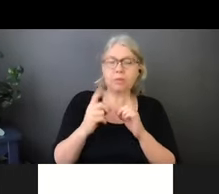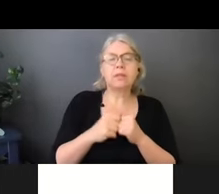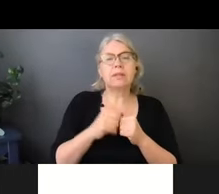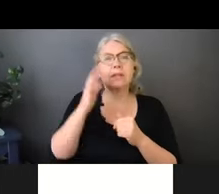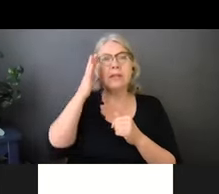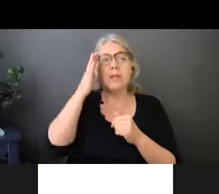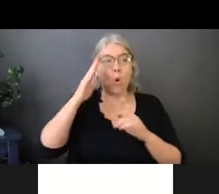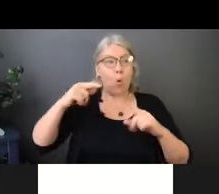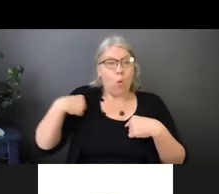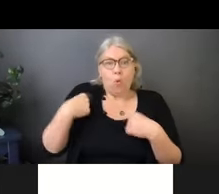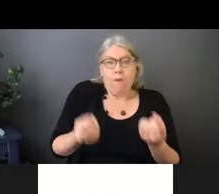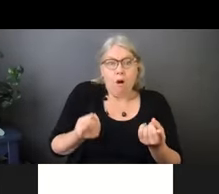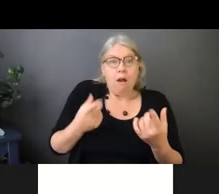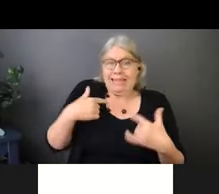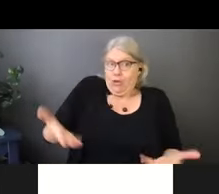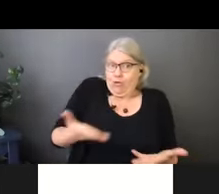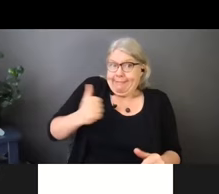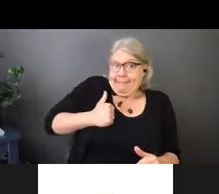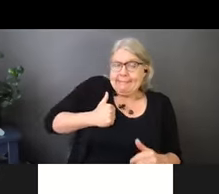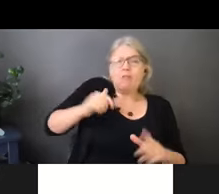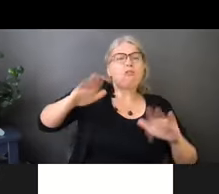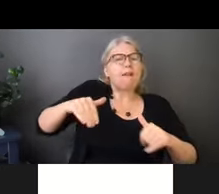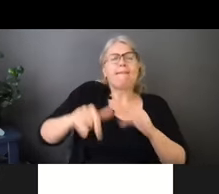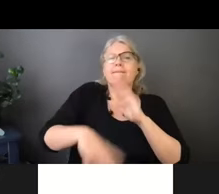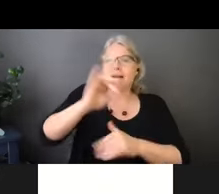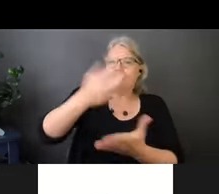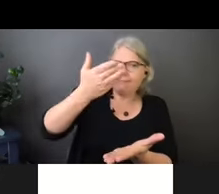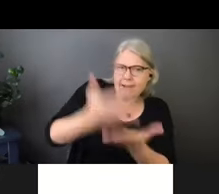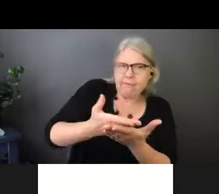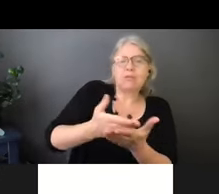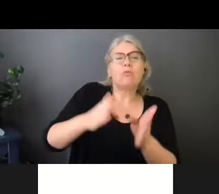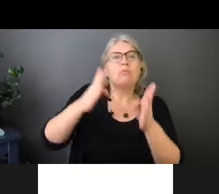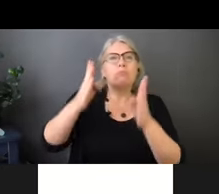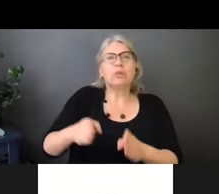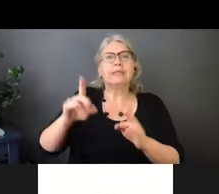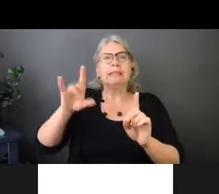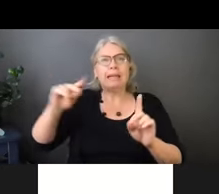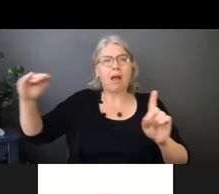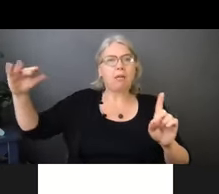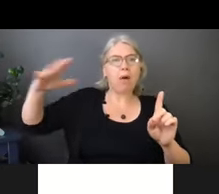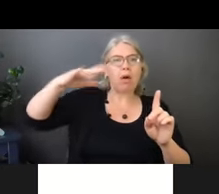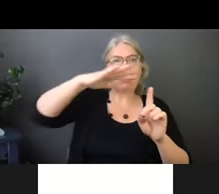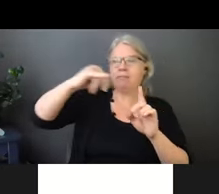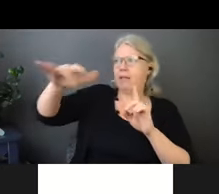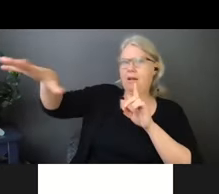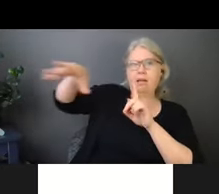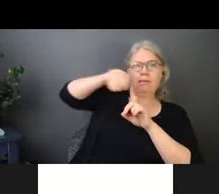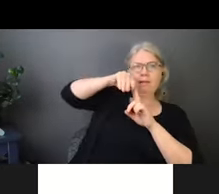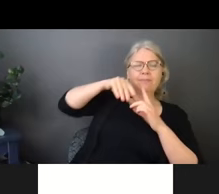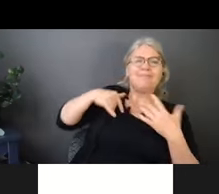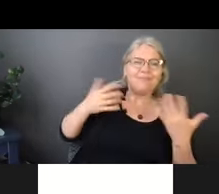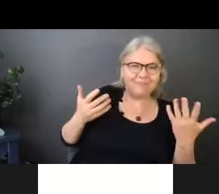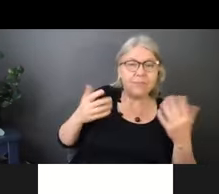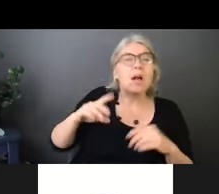to become sick from COVID-19 or for it to be transmitted. But it is for aerosol generating medical procedures. Remember those